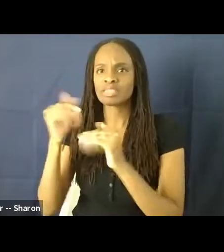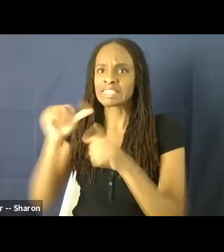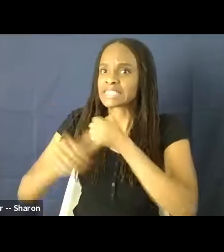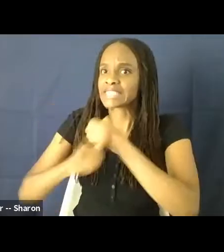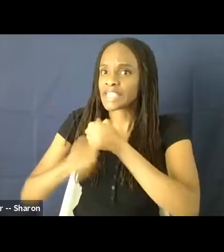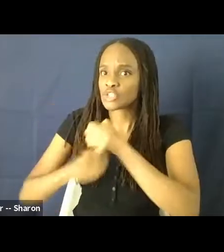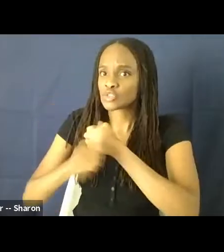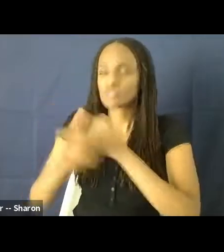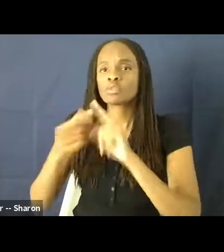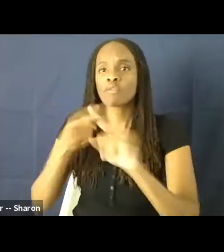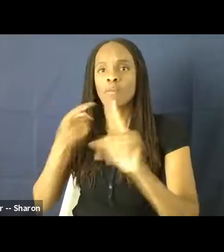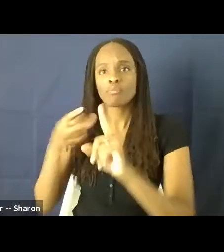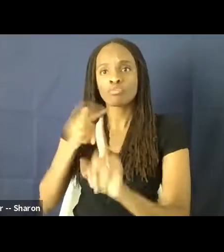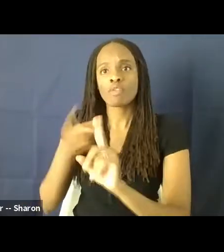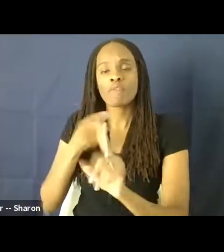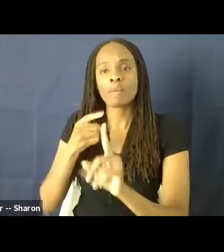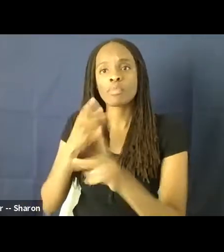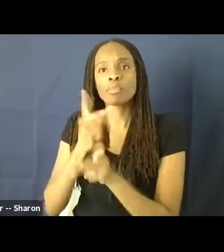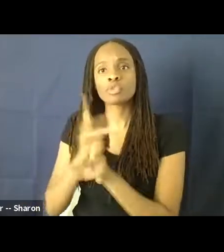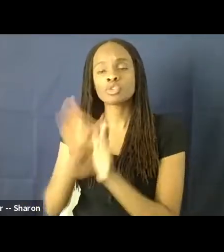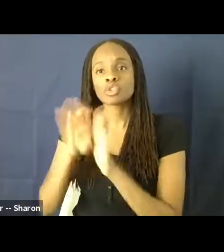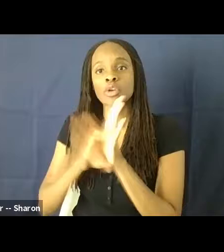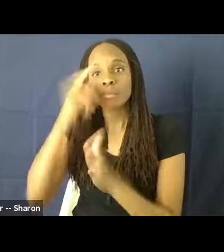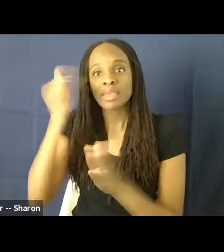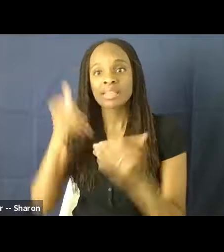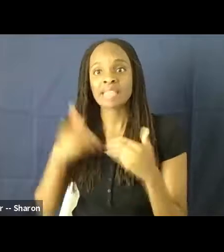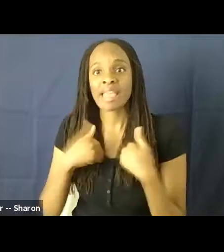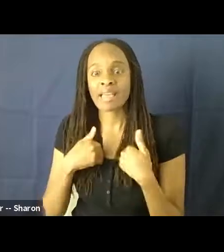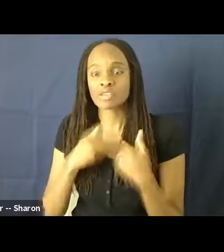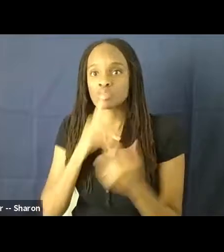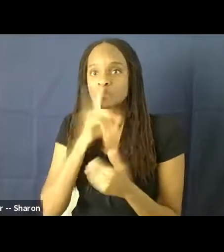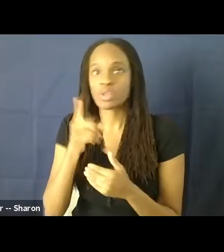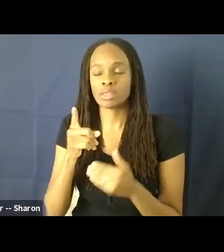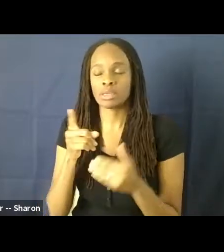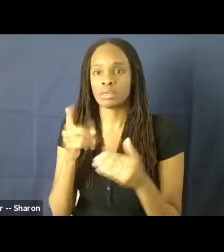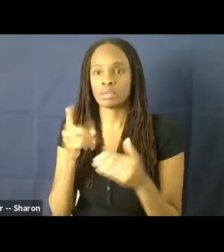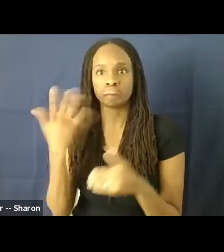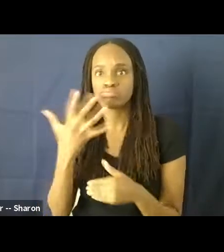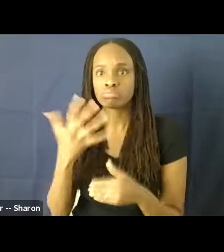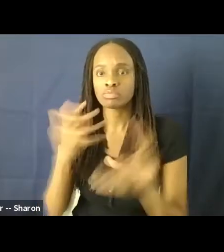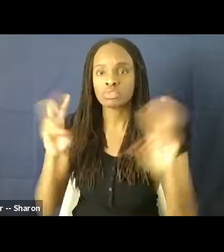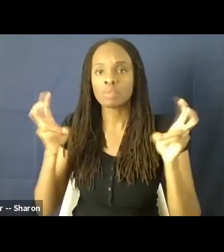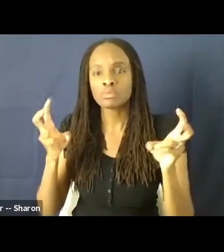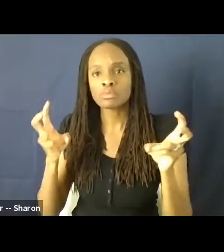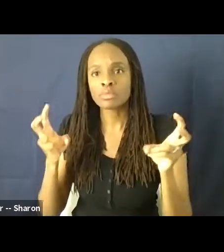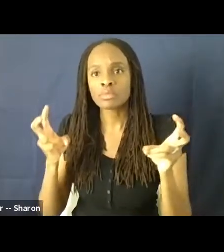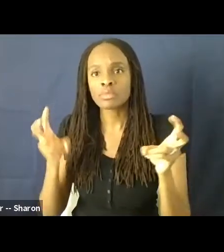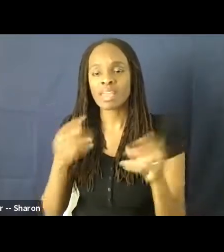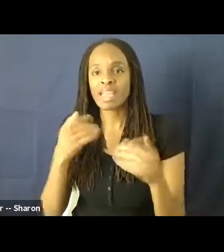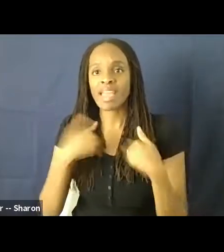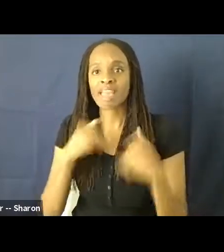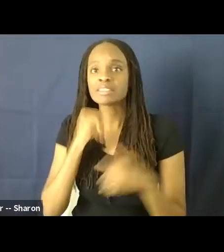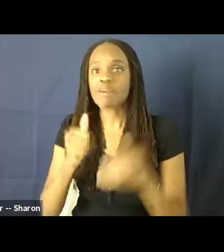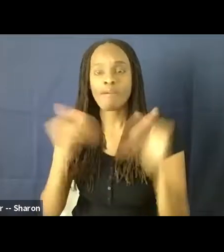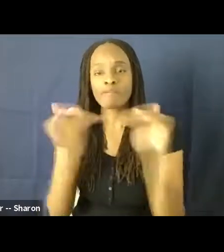from the standpoint of the production code. Because it deals with such an inflammatory subject, portraying as it does the unfair treatment of the blacks